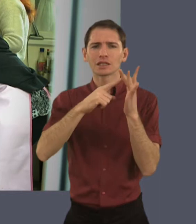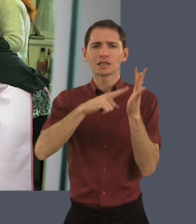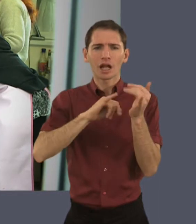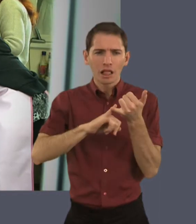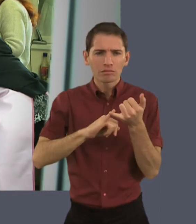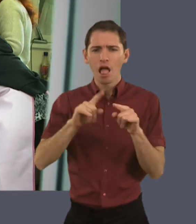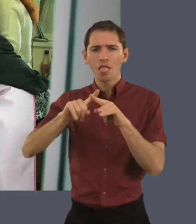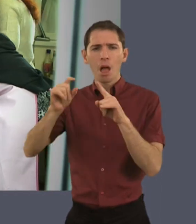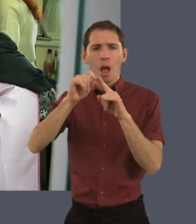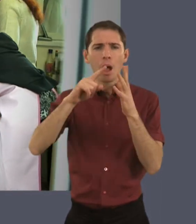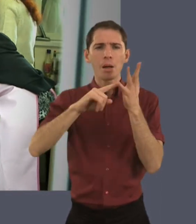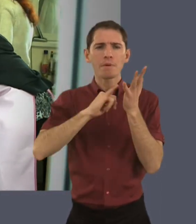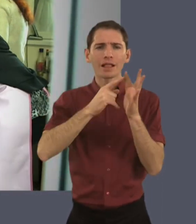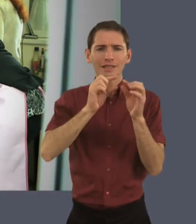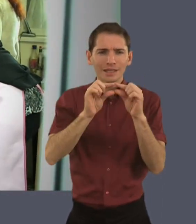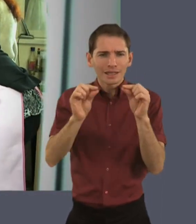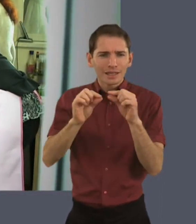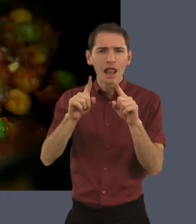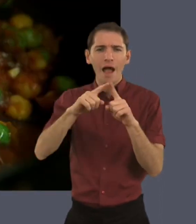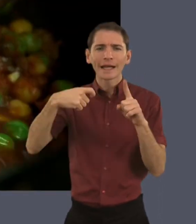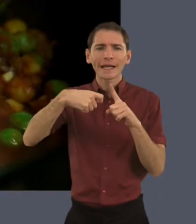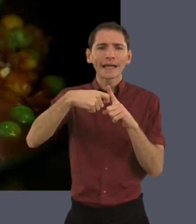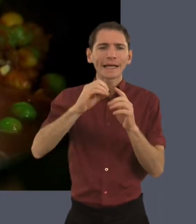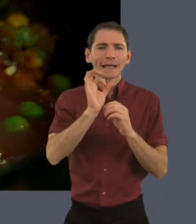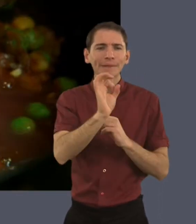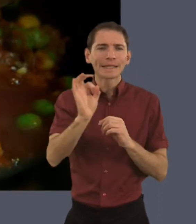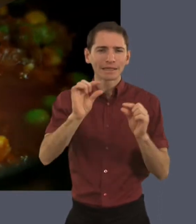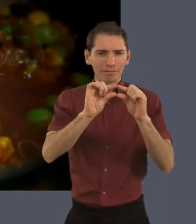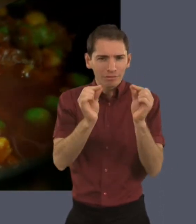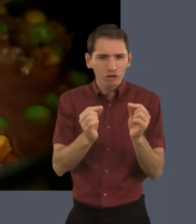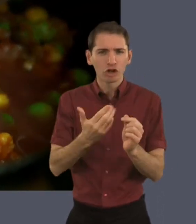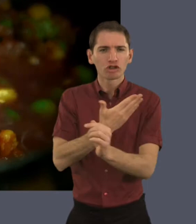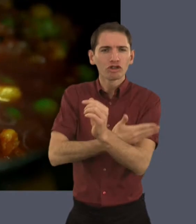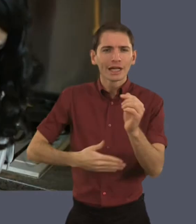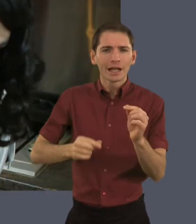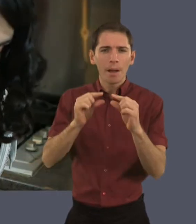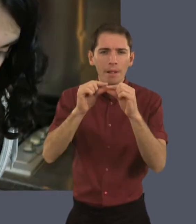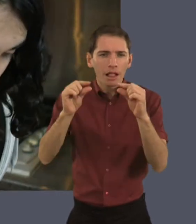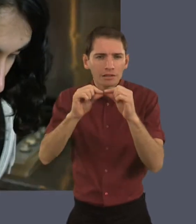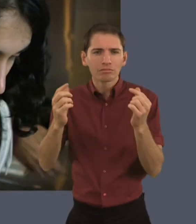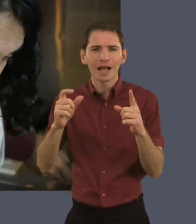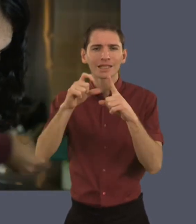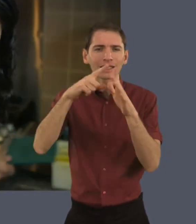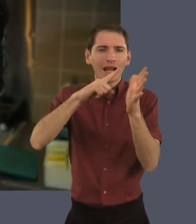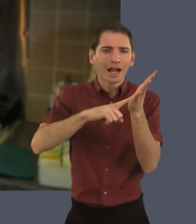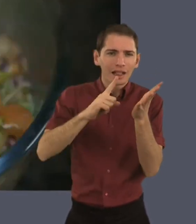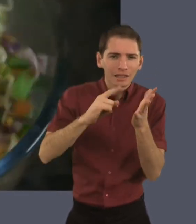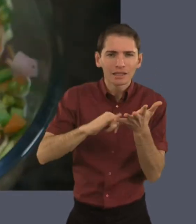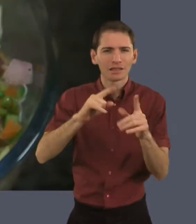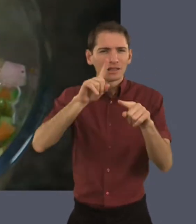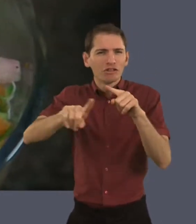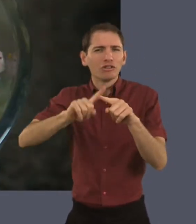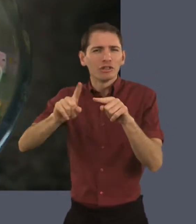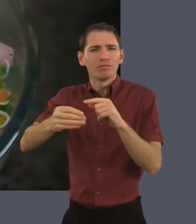lentils and other pulses like kidney beans, green pulses